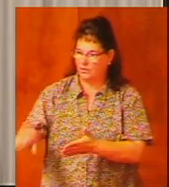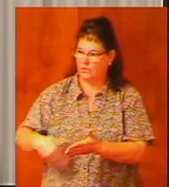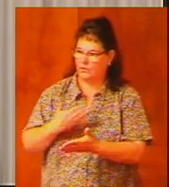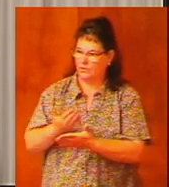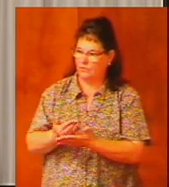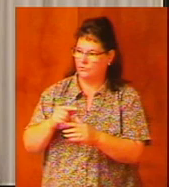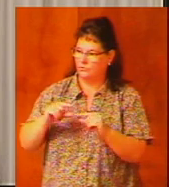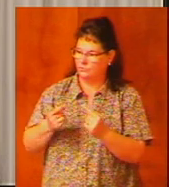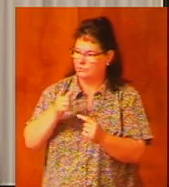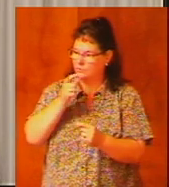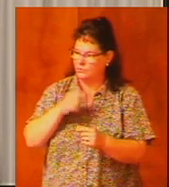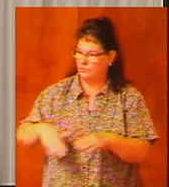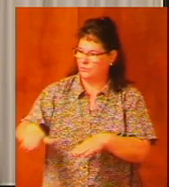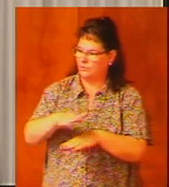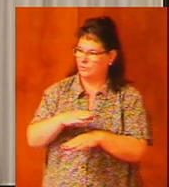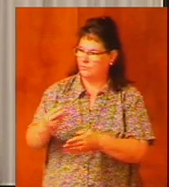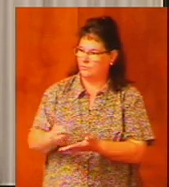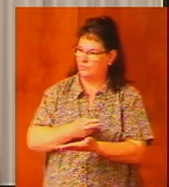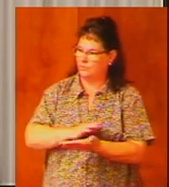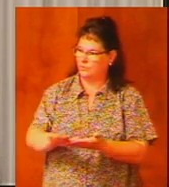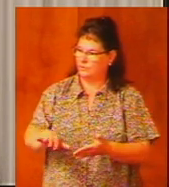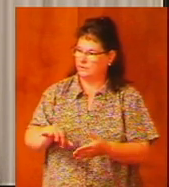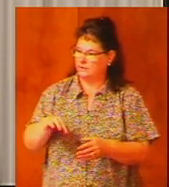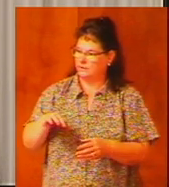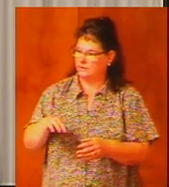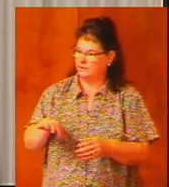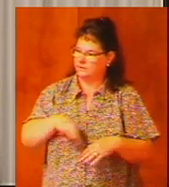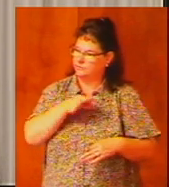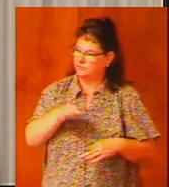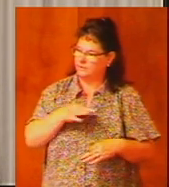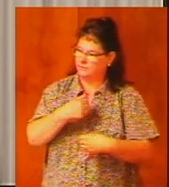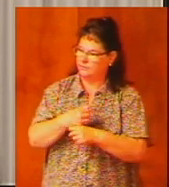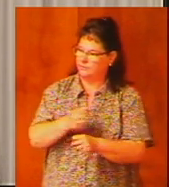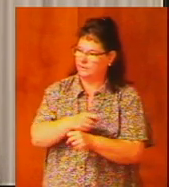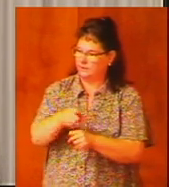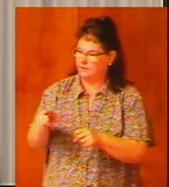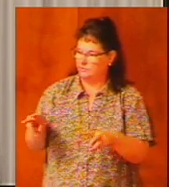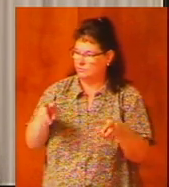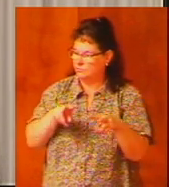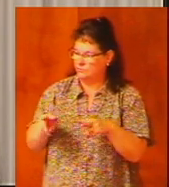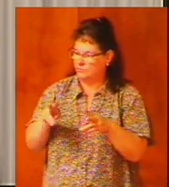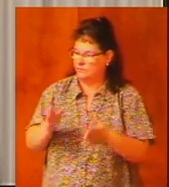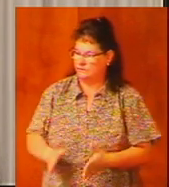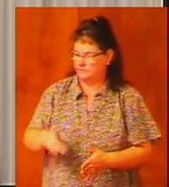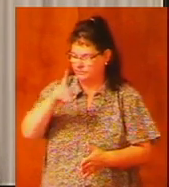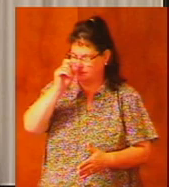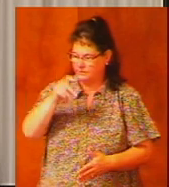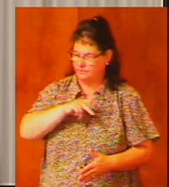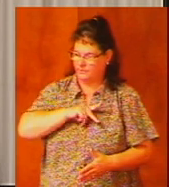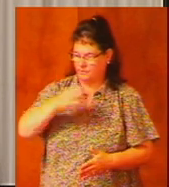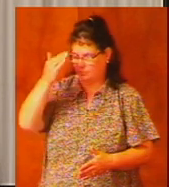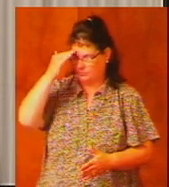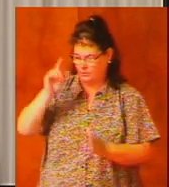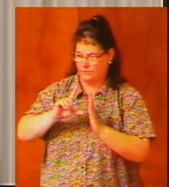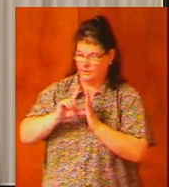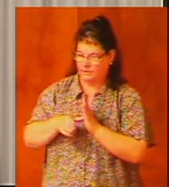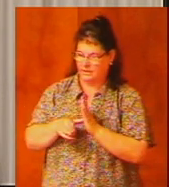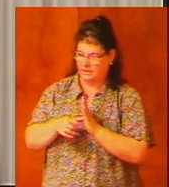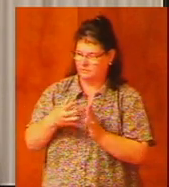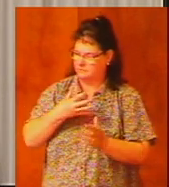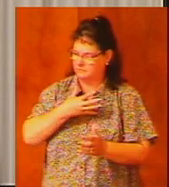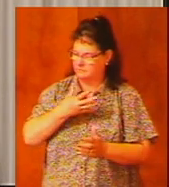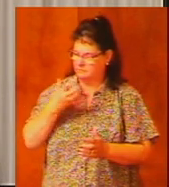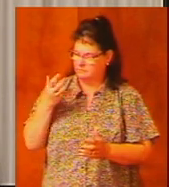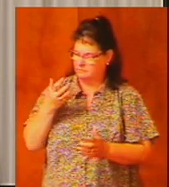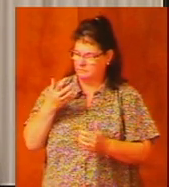flock over whom the Holy Spirit has made you overseers because Paul knew that later on savage wolves